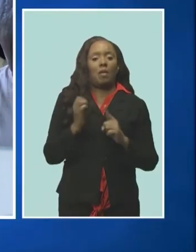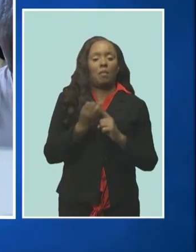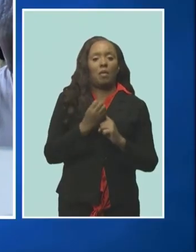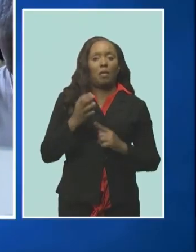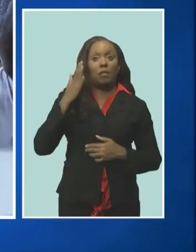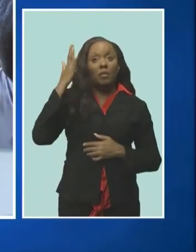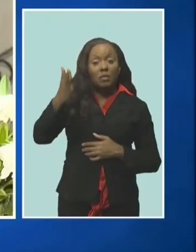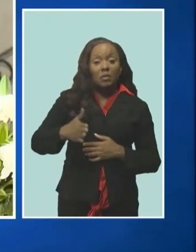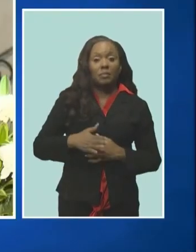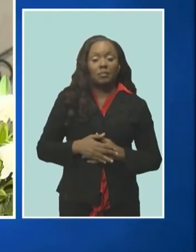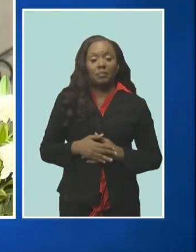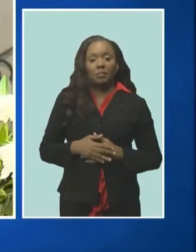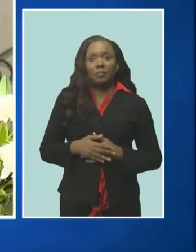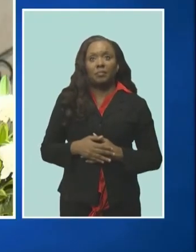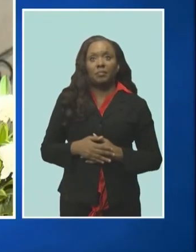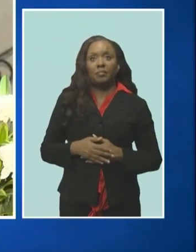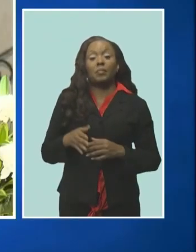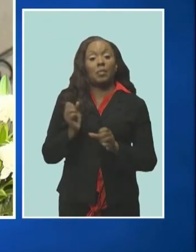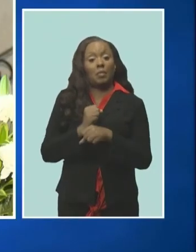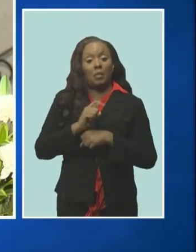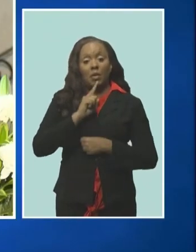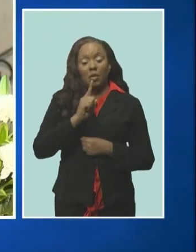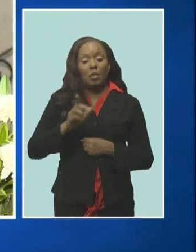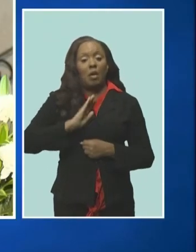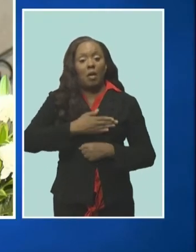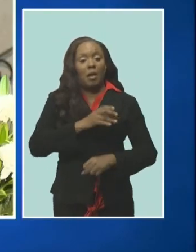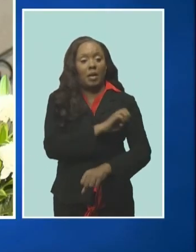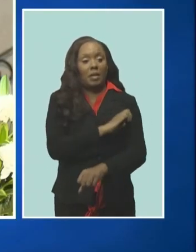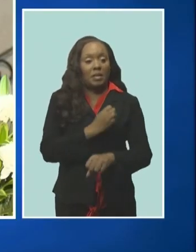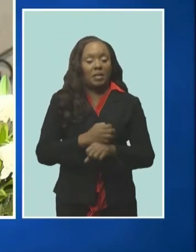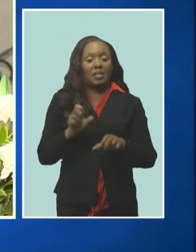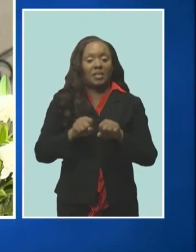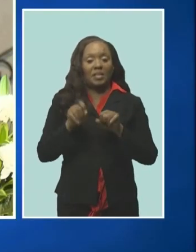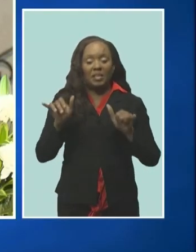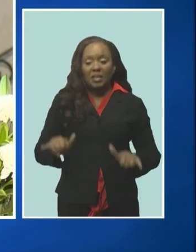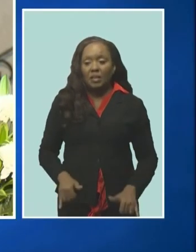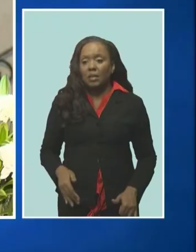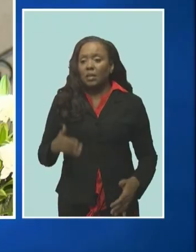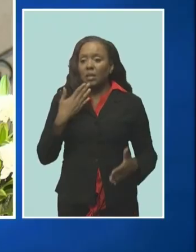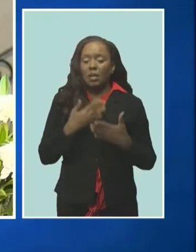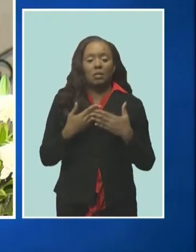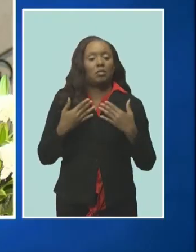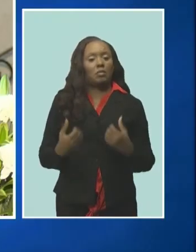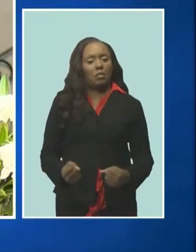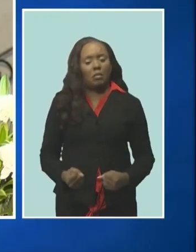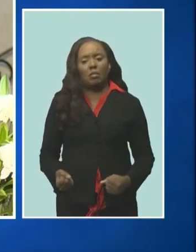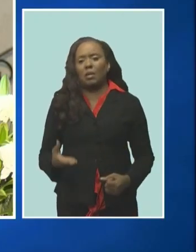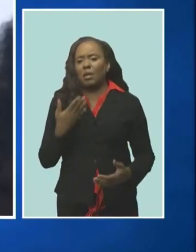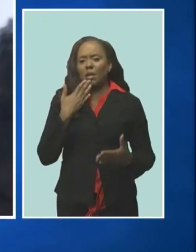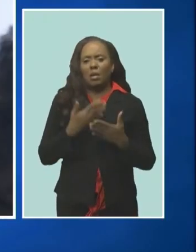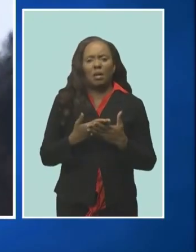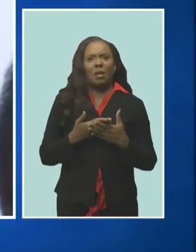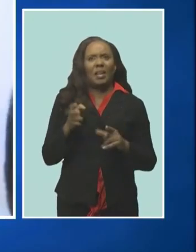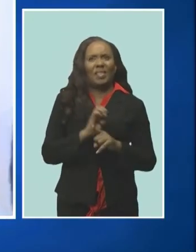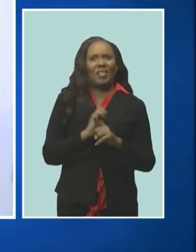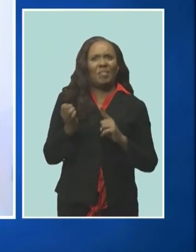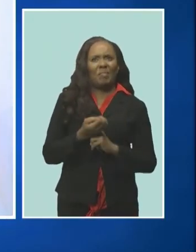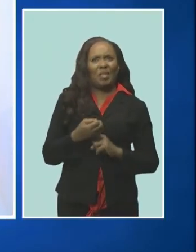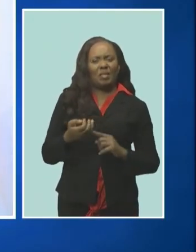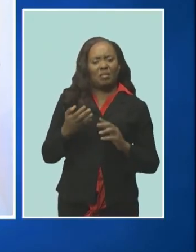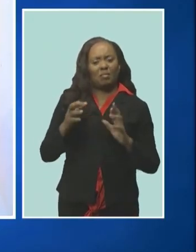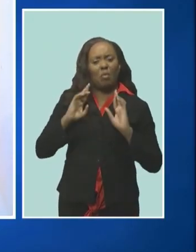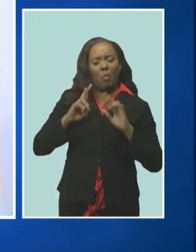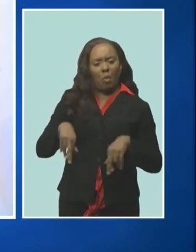essential in ensuring our energy systems are reliable resilient and environmentally responsible chairman of the